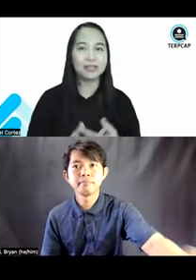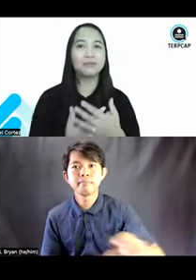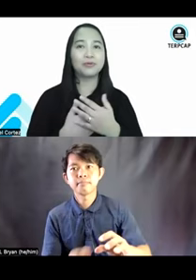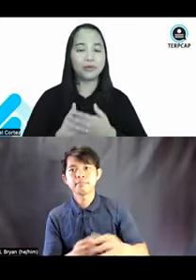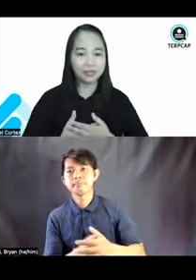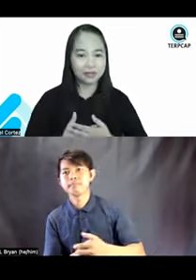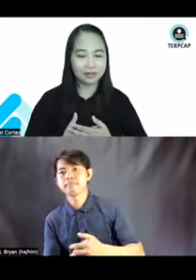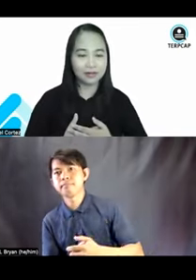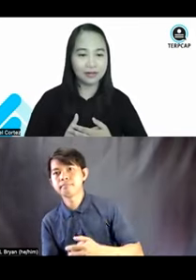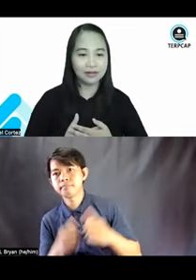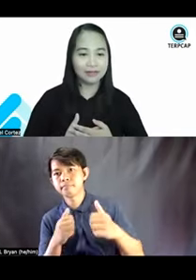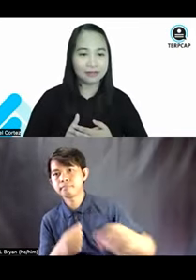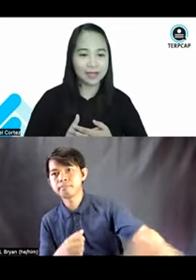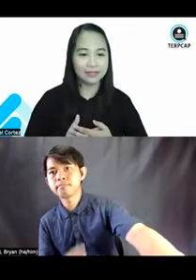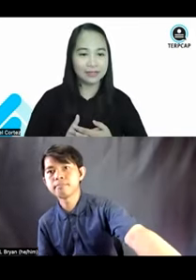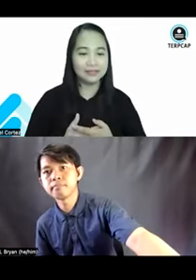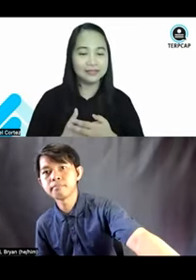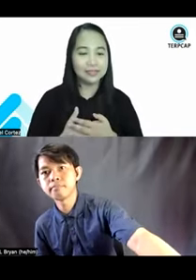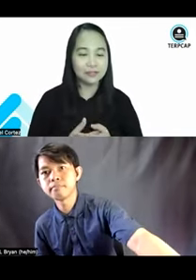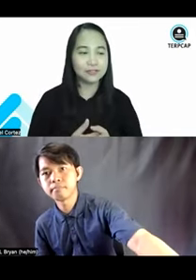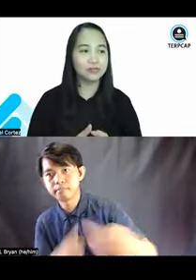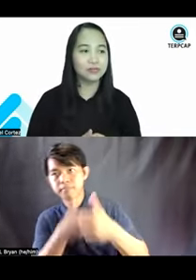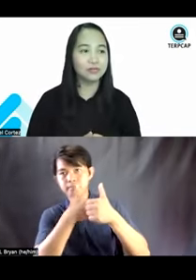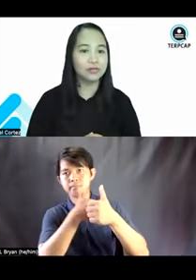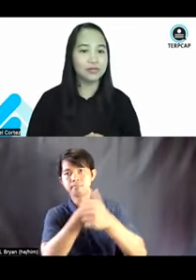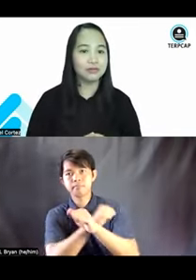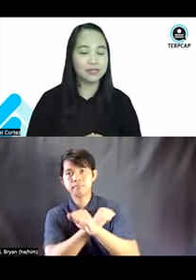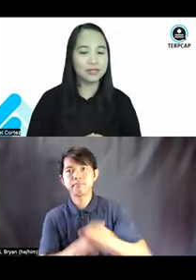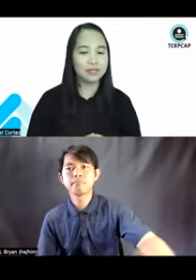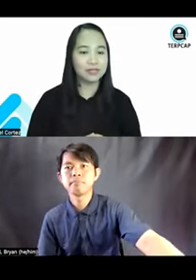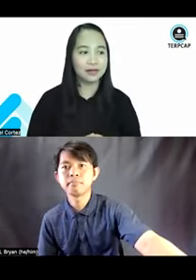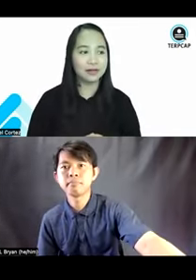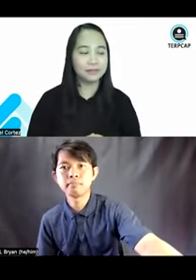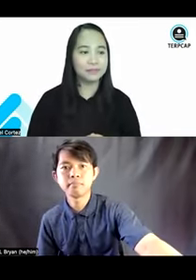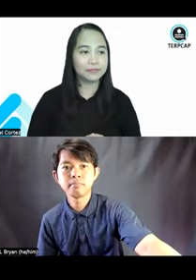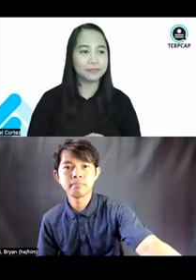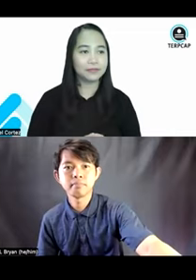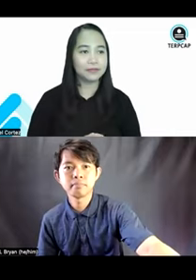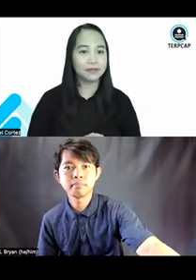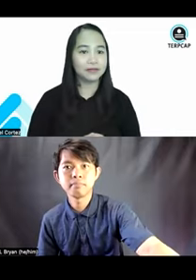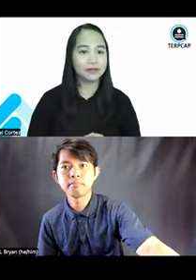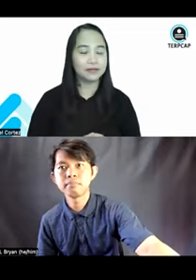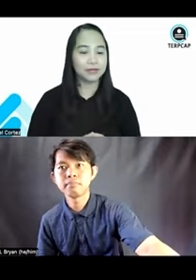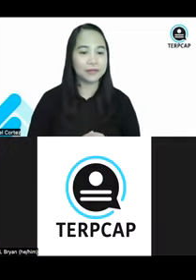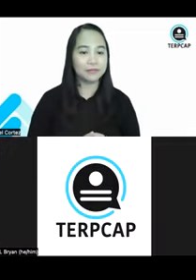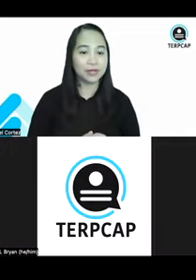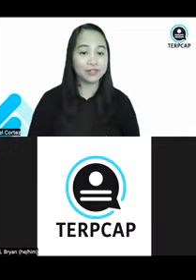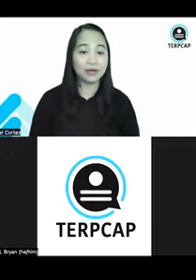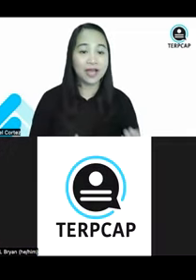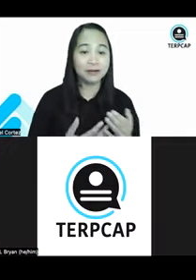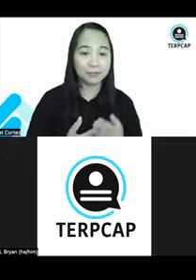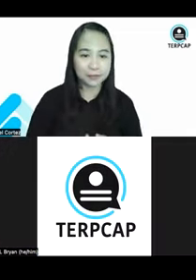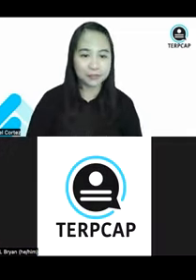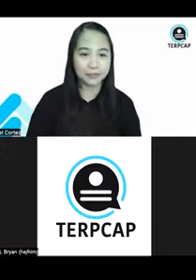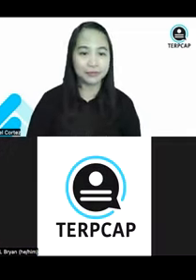example, an employer, right, needs to really, for example, wants